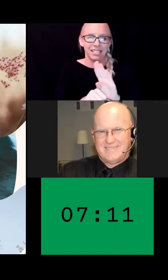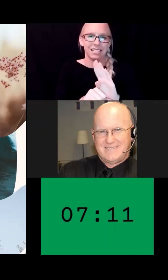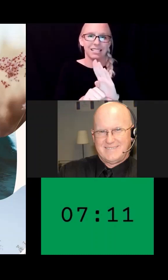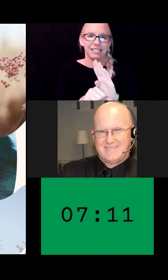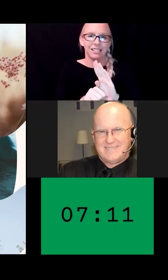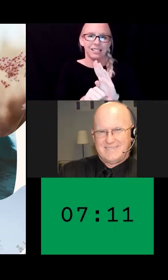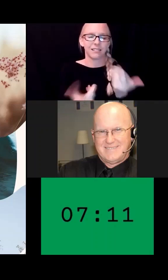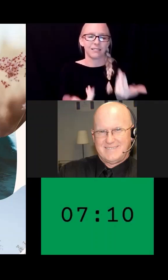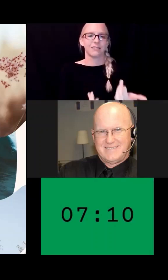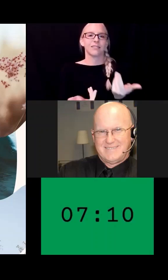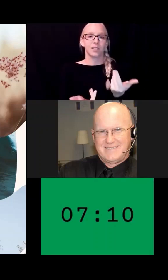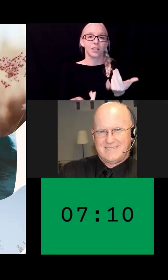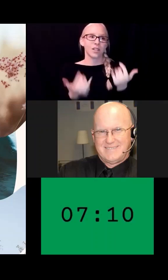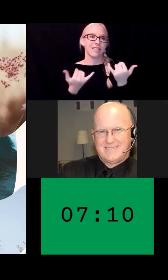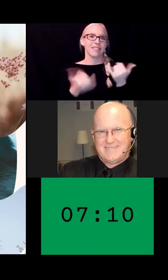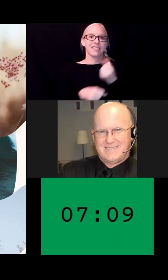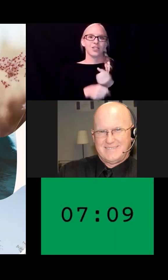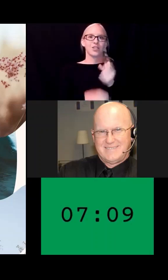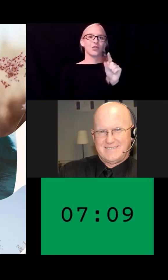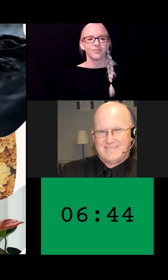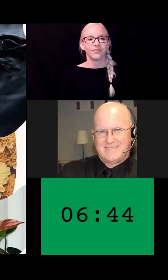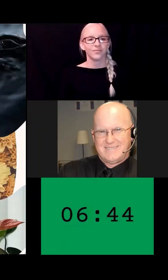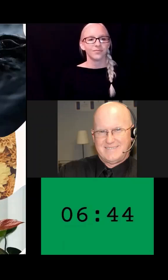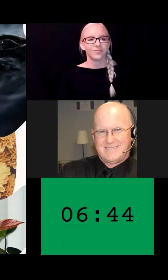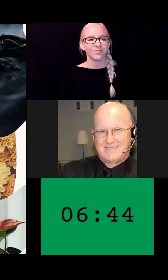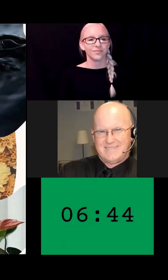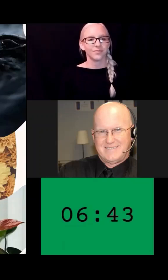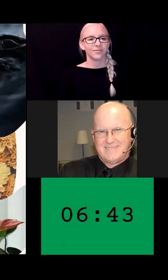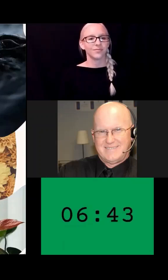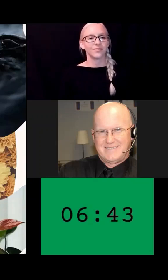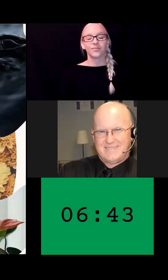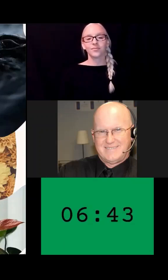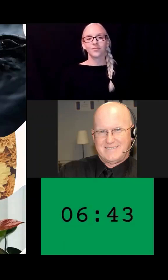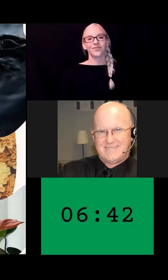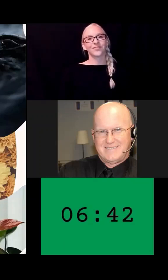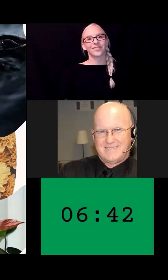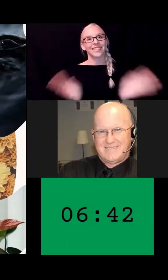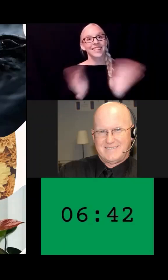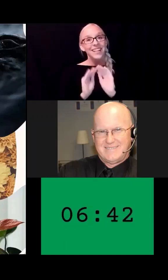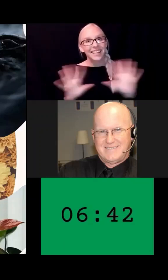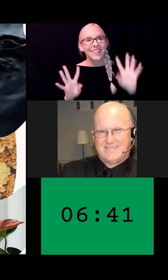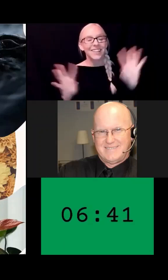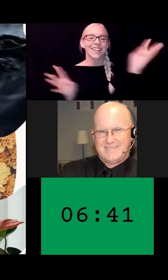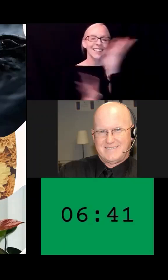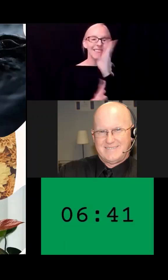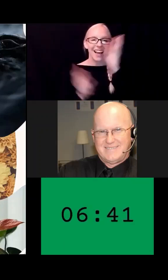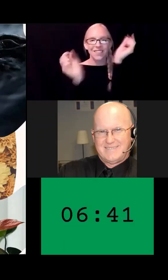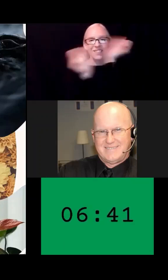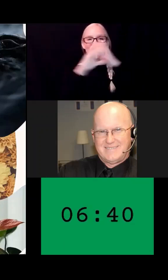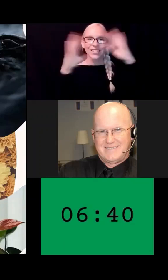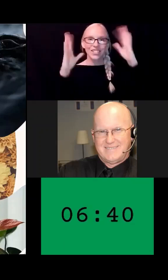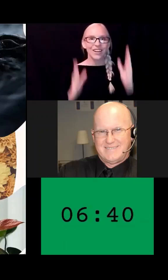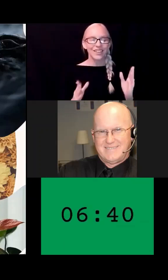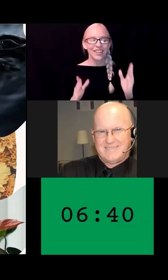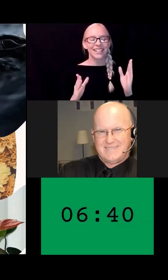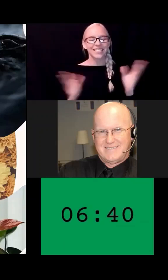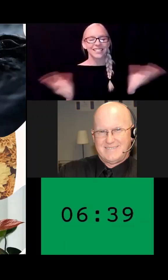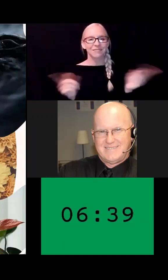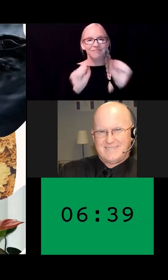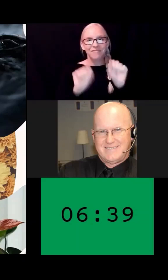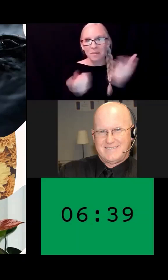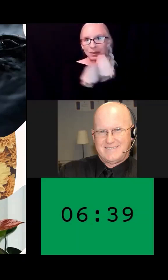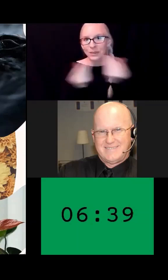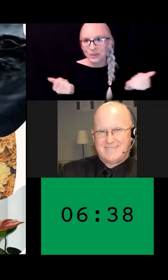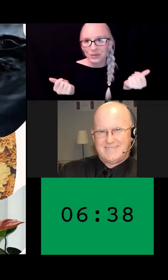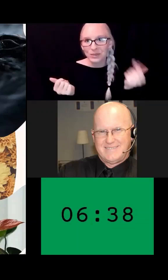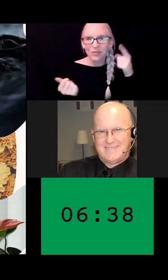to function in 2021 with business. Clearly, we think that Aligned Visionaries is the solution to this problem. And what it